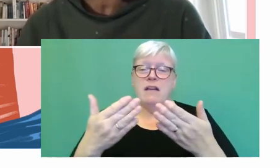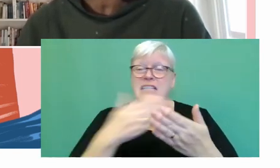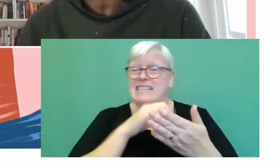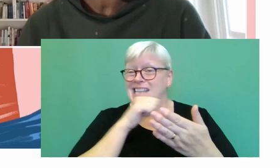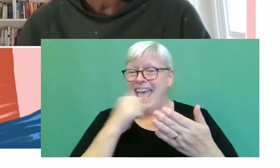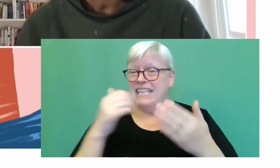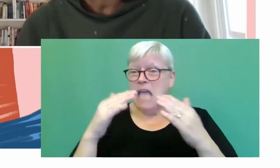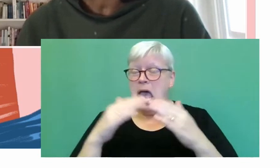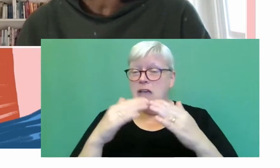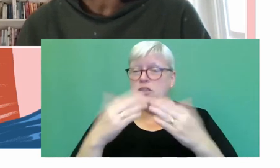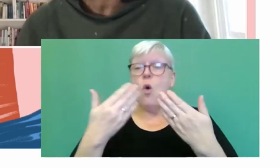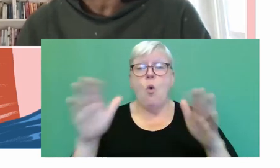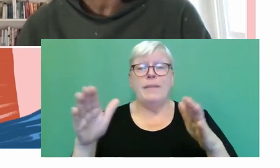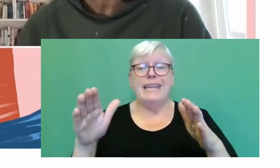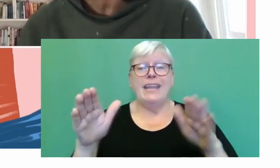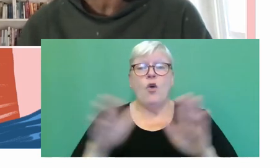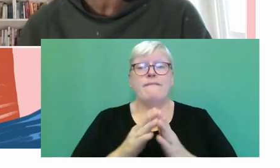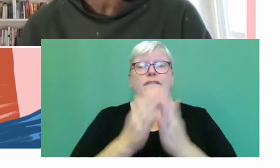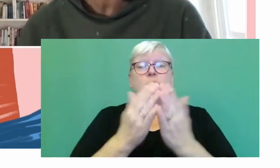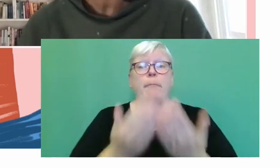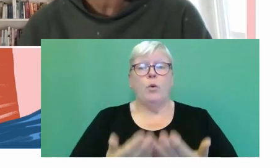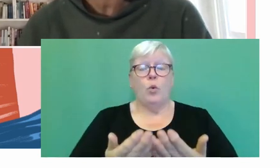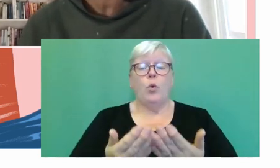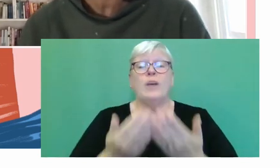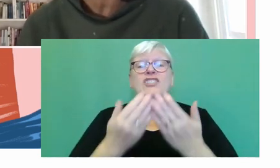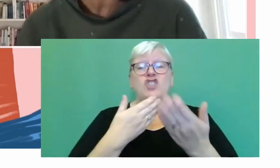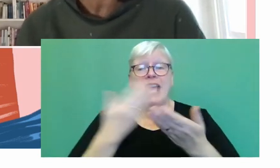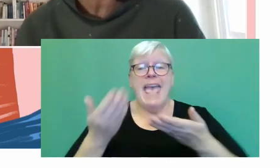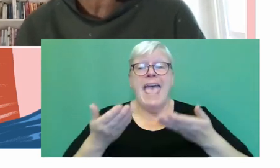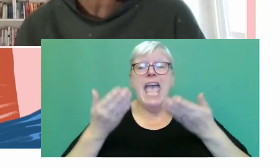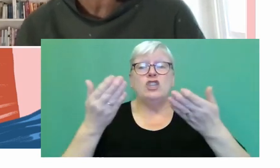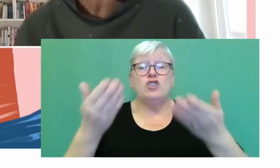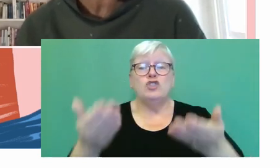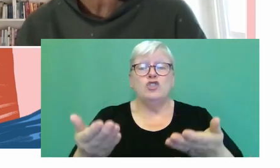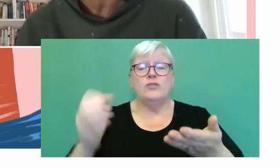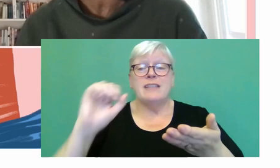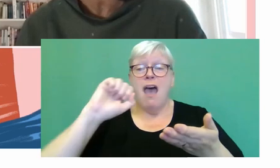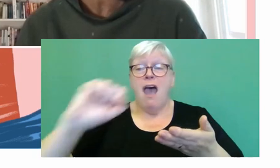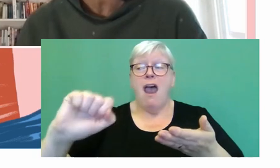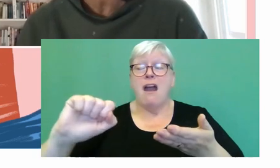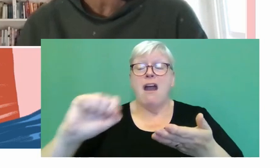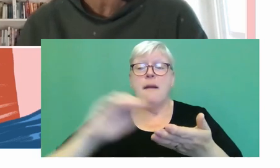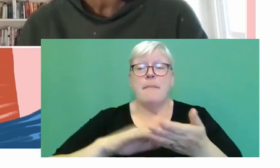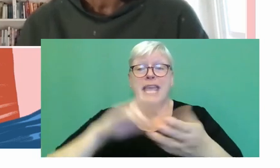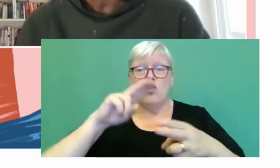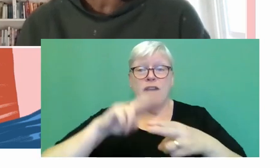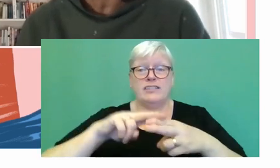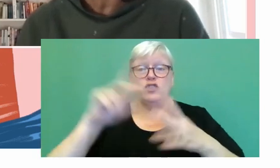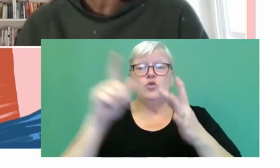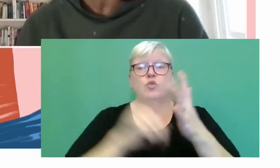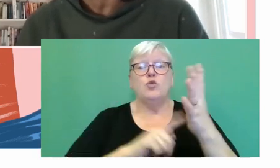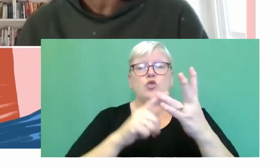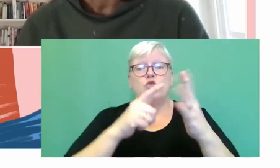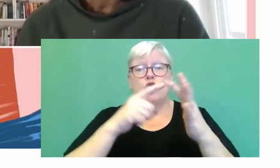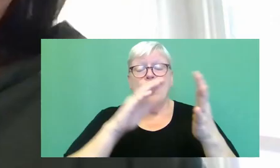introduce her family, her parents to Jo's mother for the very first time. So they're going to be travelling to